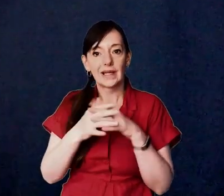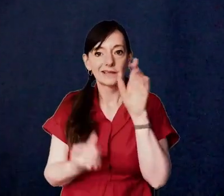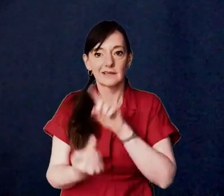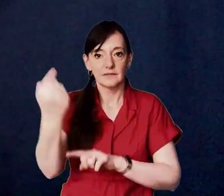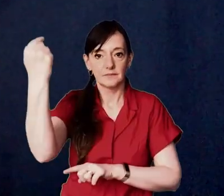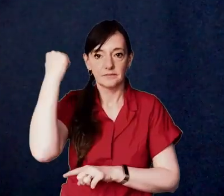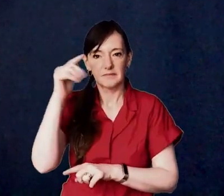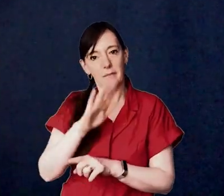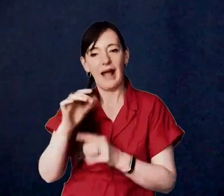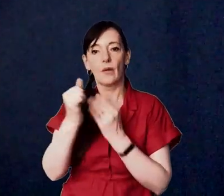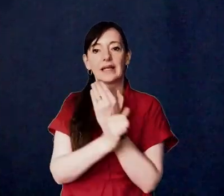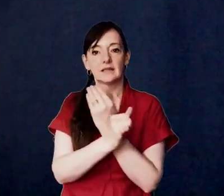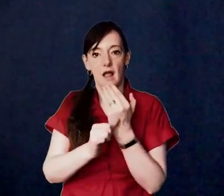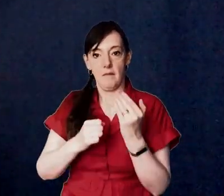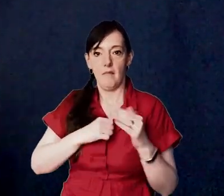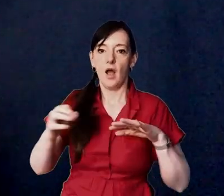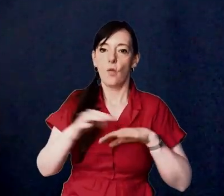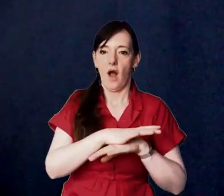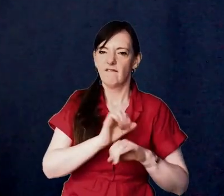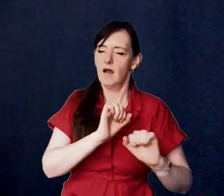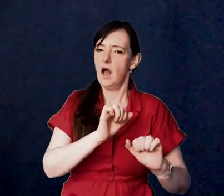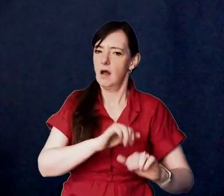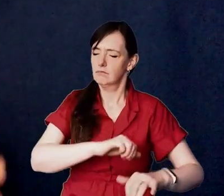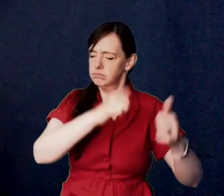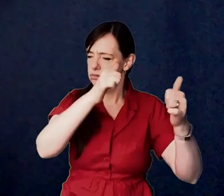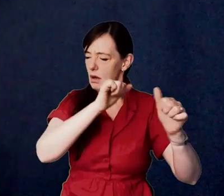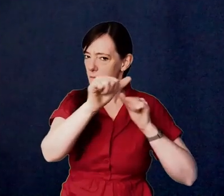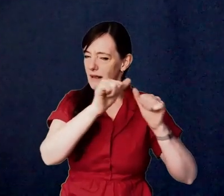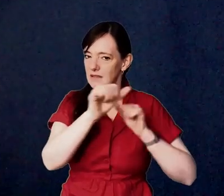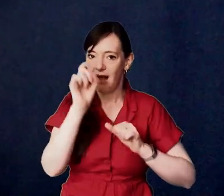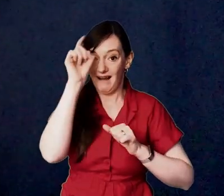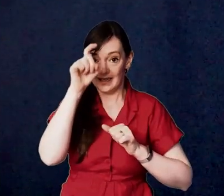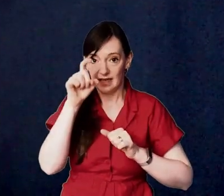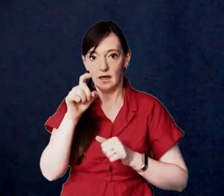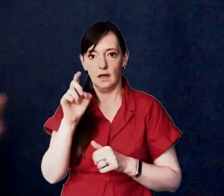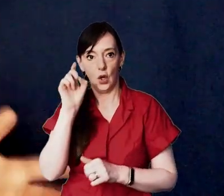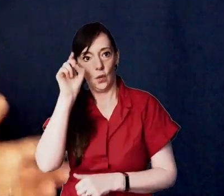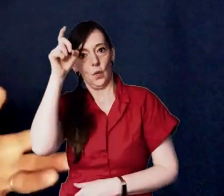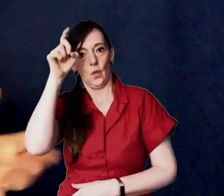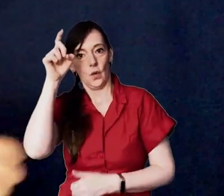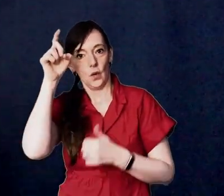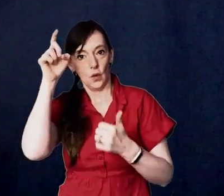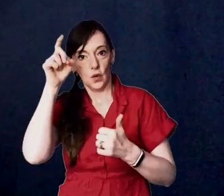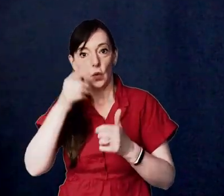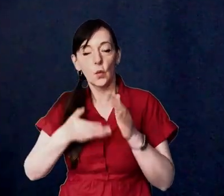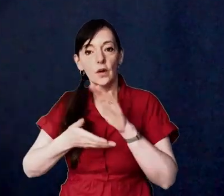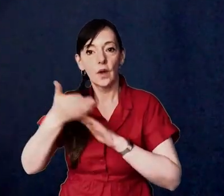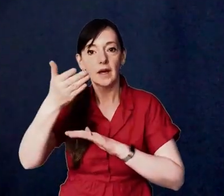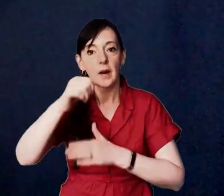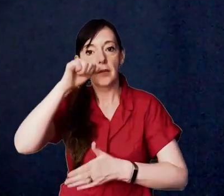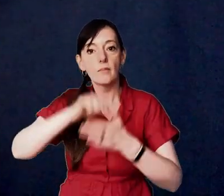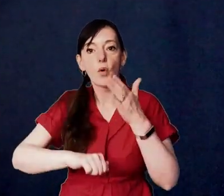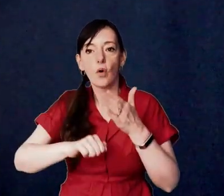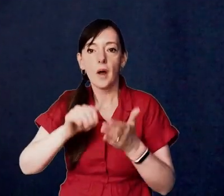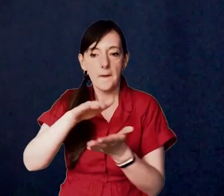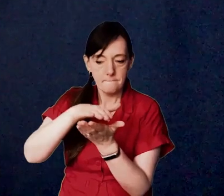few weeks back uh just uh around easter my wife who has all of the best ideas in our house had a brilliant idea we went and we bought